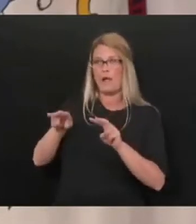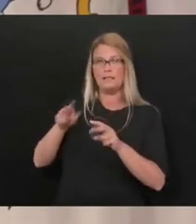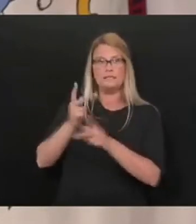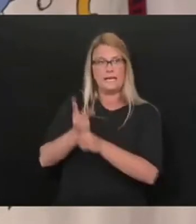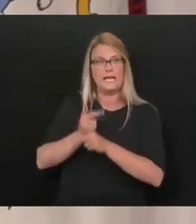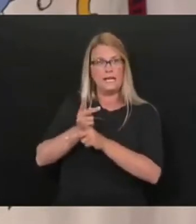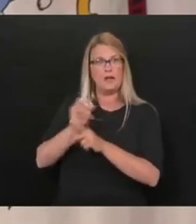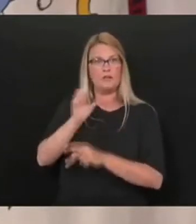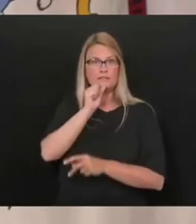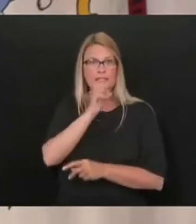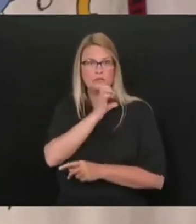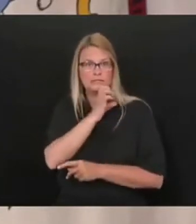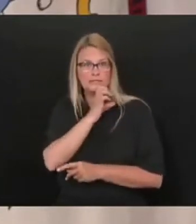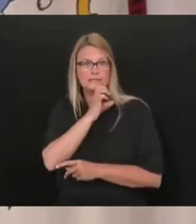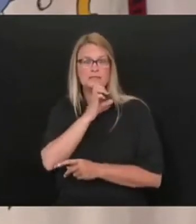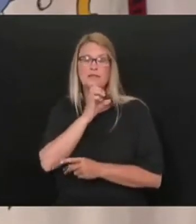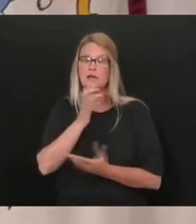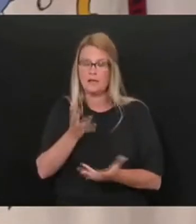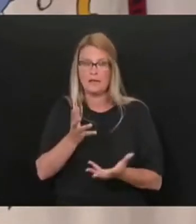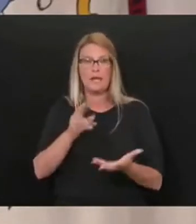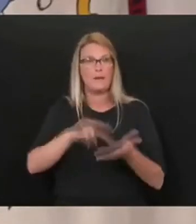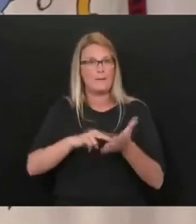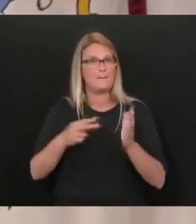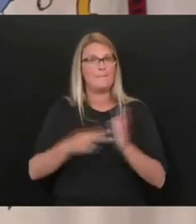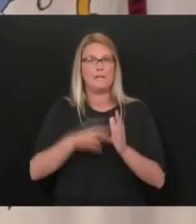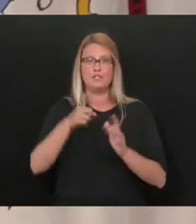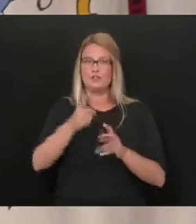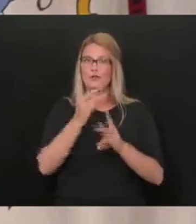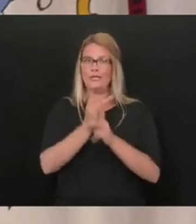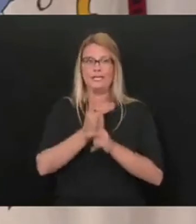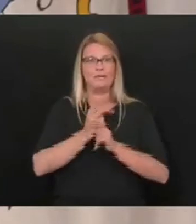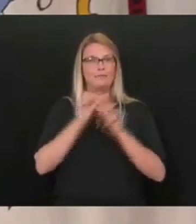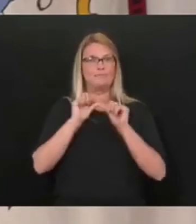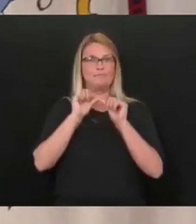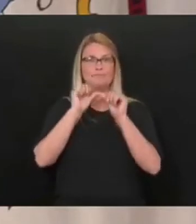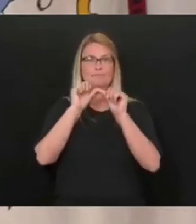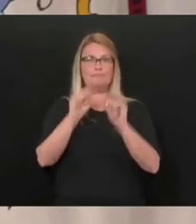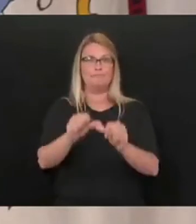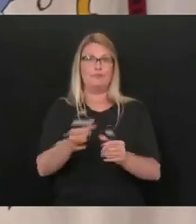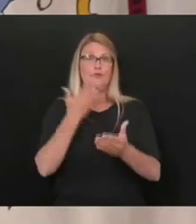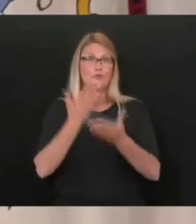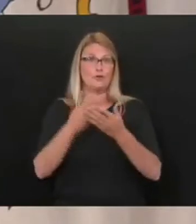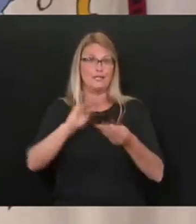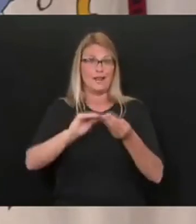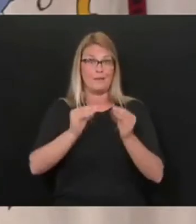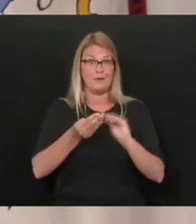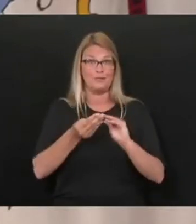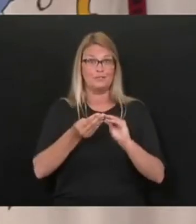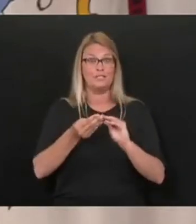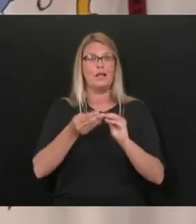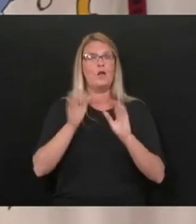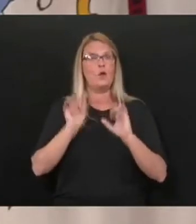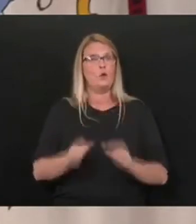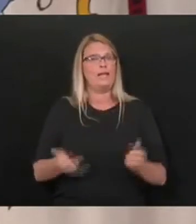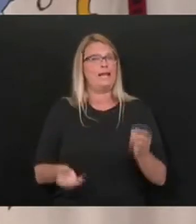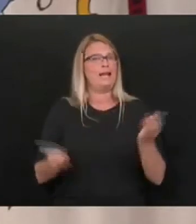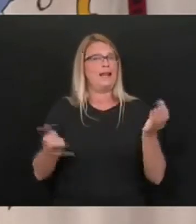good sense. You absolutely will keep pumping these numbers out. We'll be able to do more and more and more. And